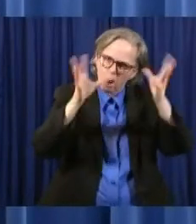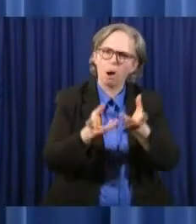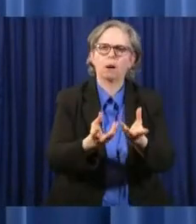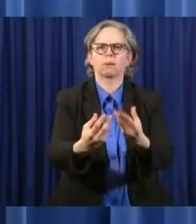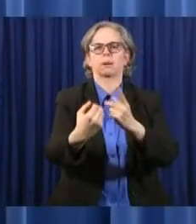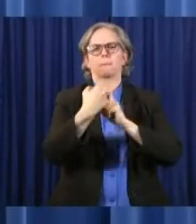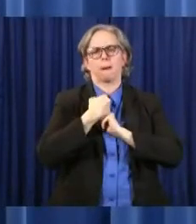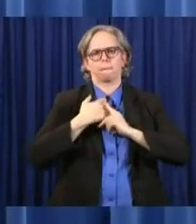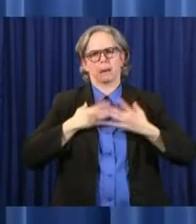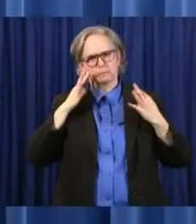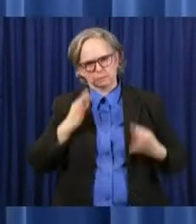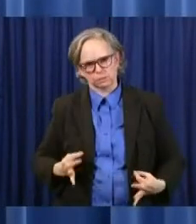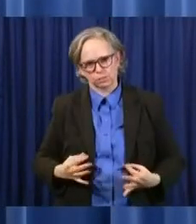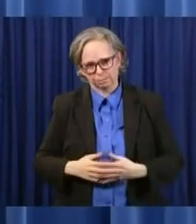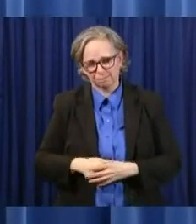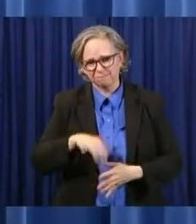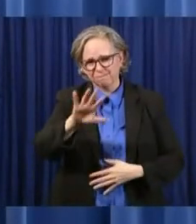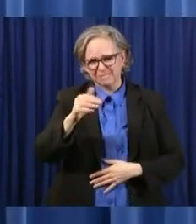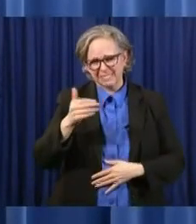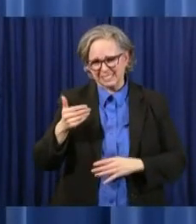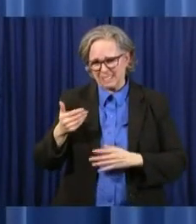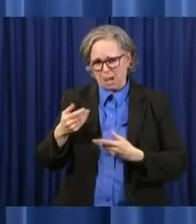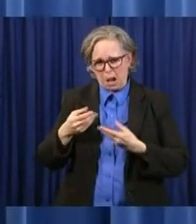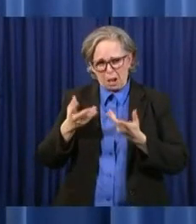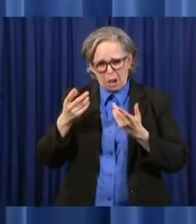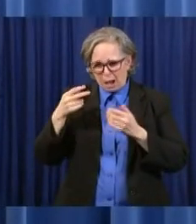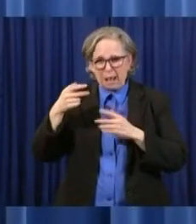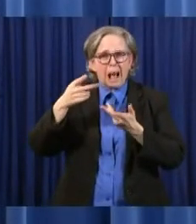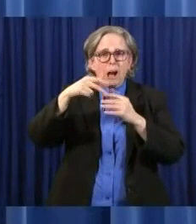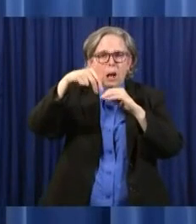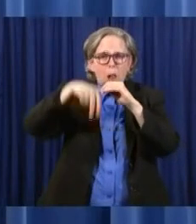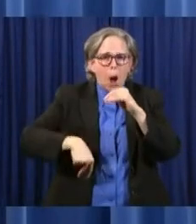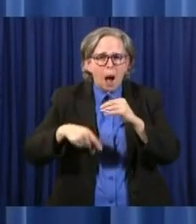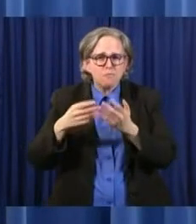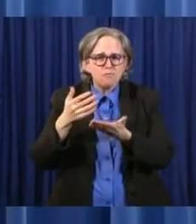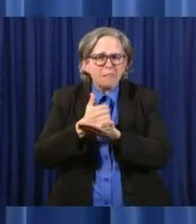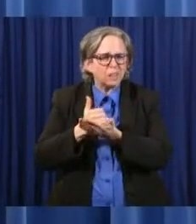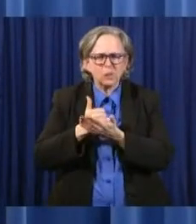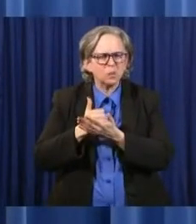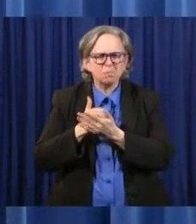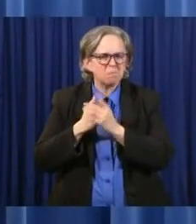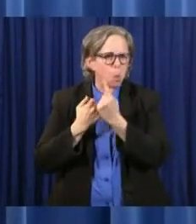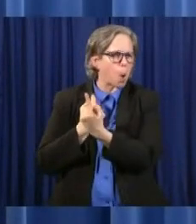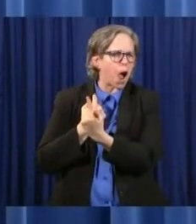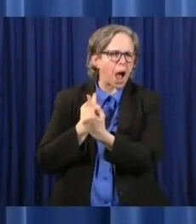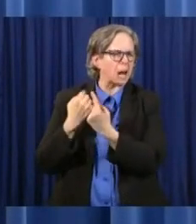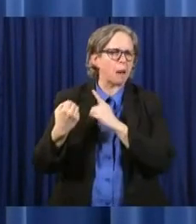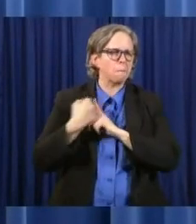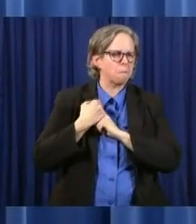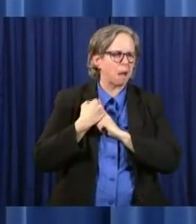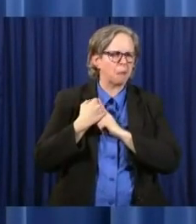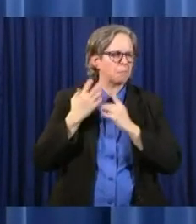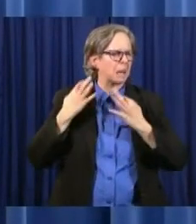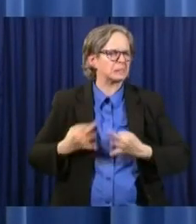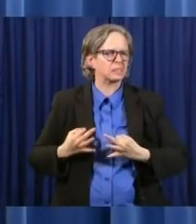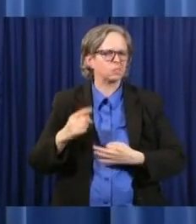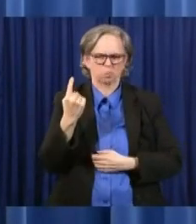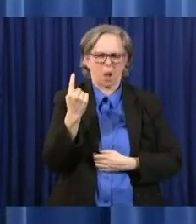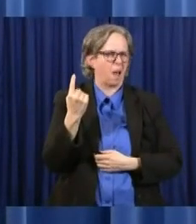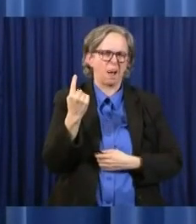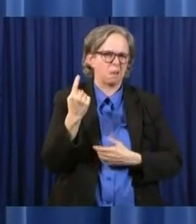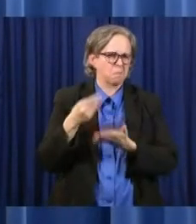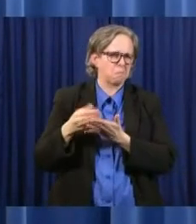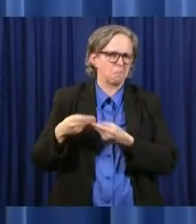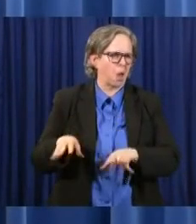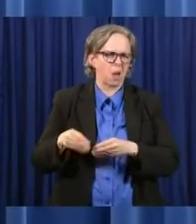not the specific numbers that I was seeing come in did not really impact the decision to, you know, open up.